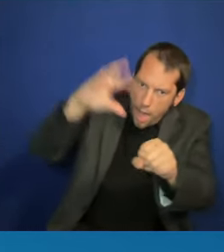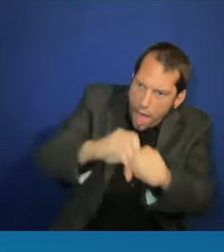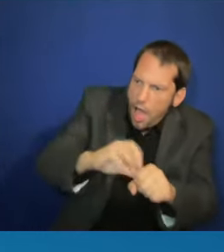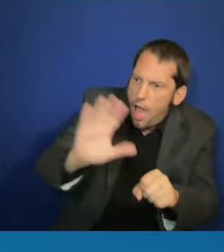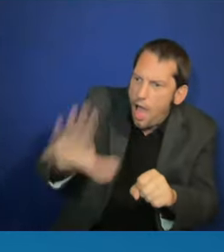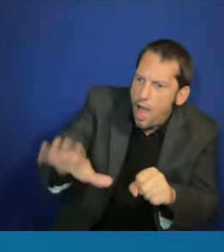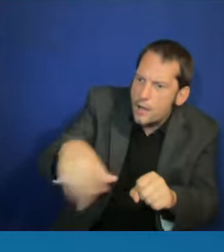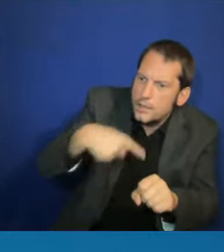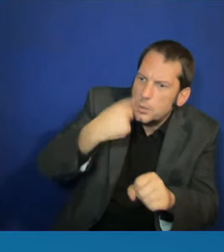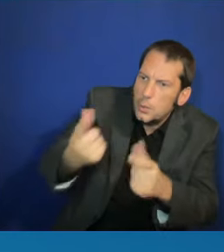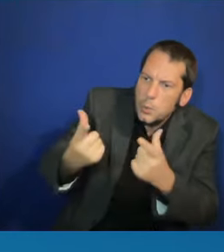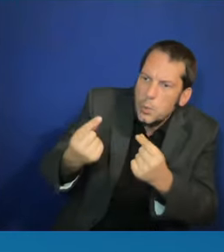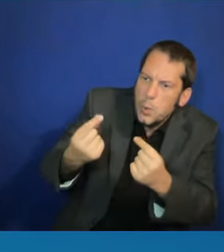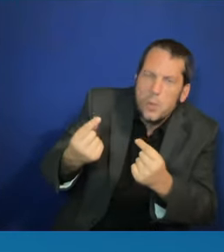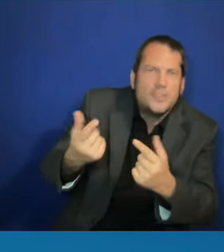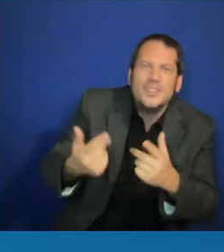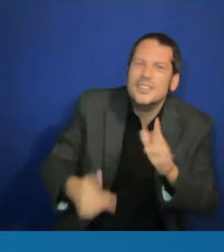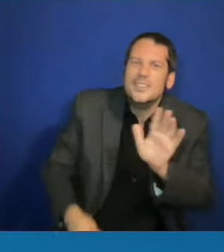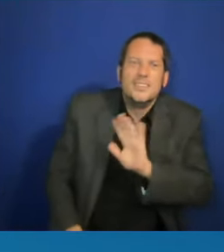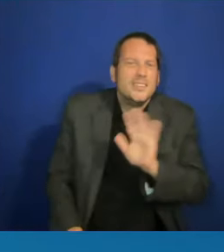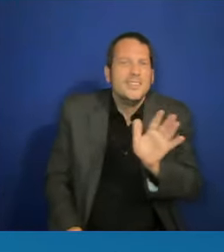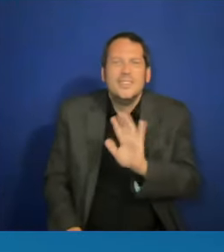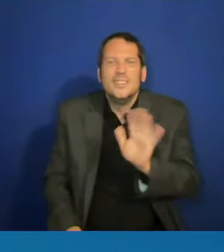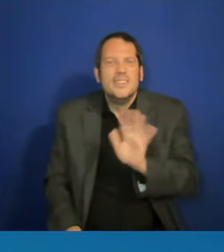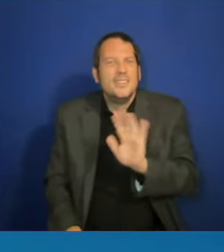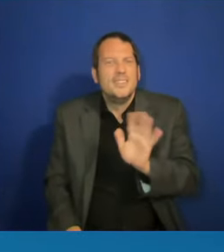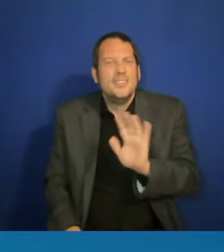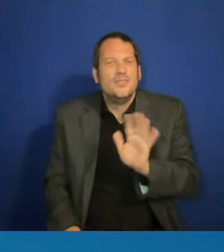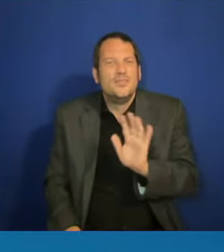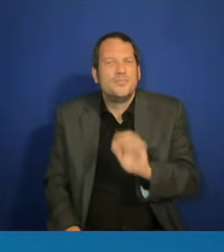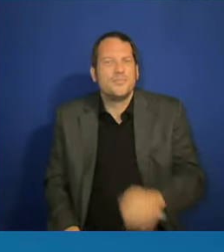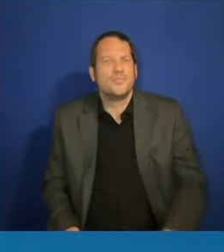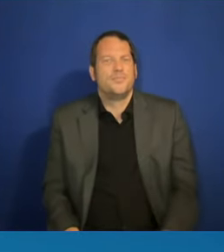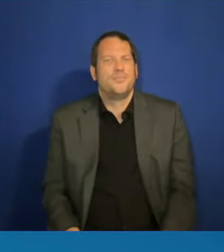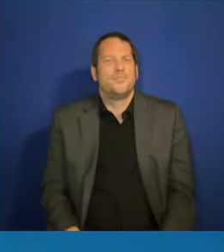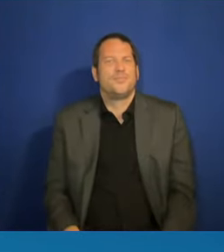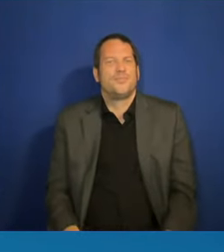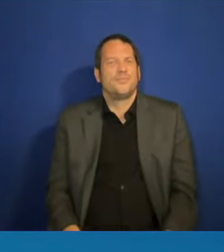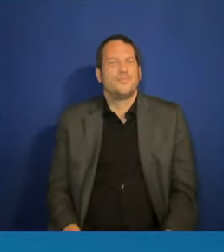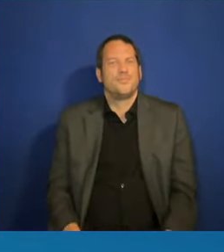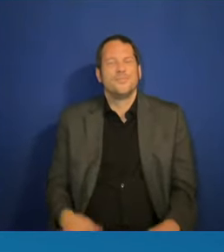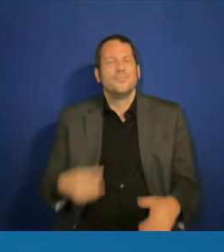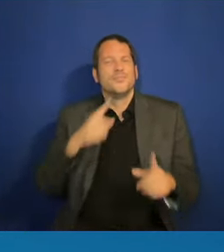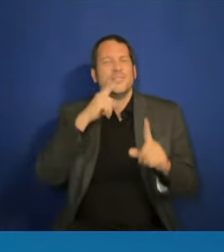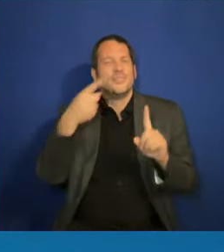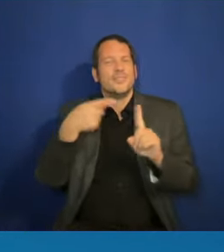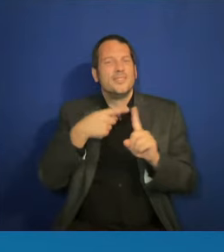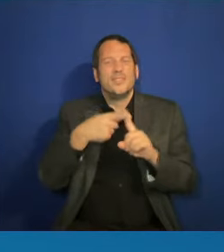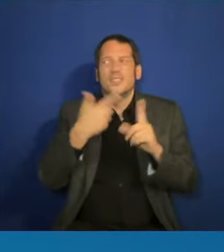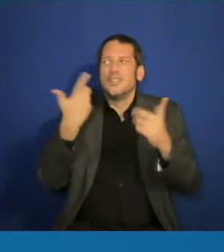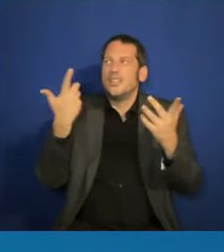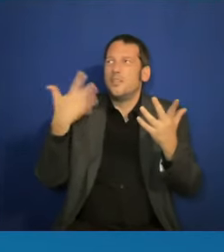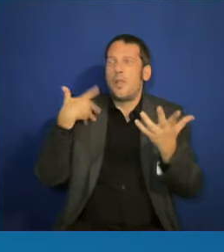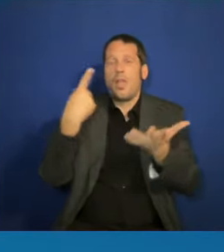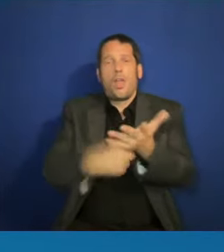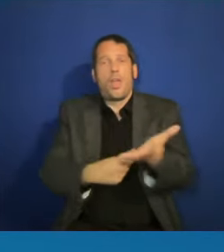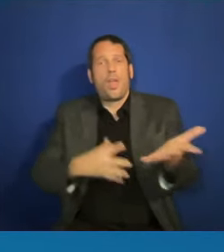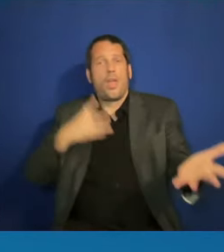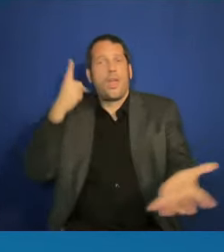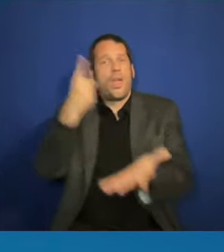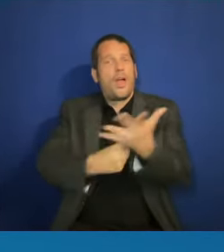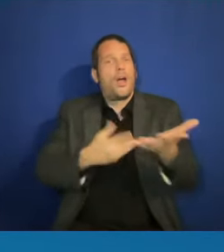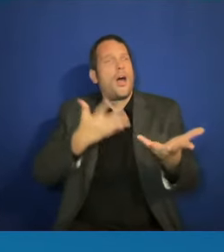John, you know, this is not just some intellectual academic issue because right now in our country, there are